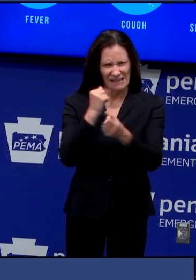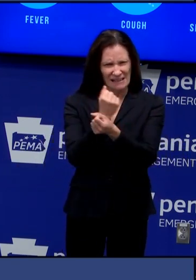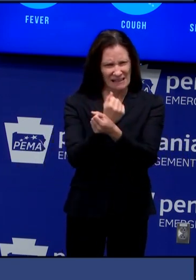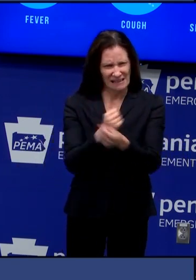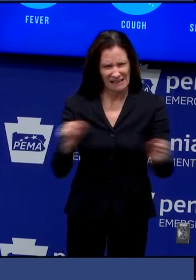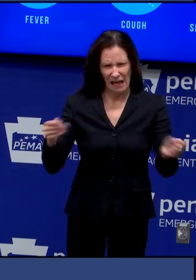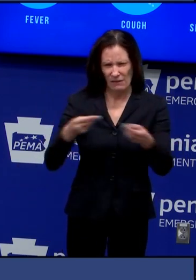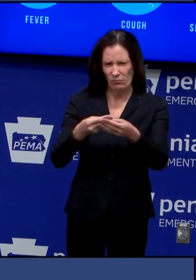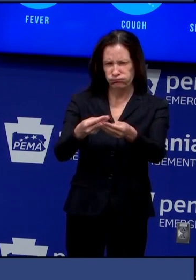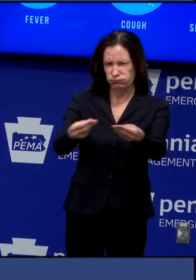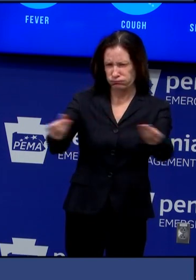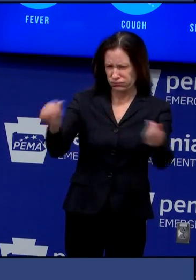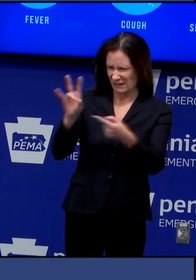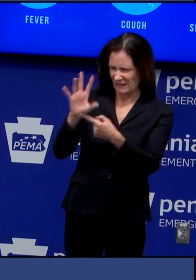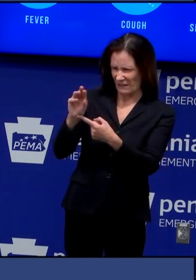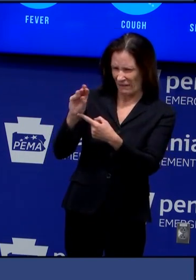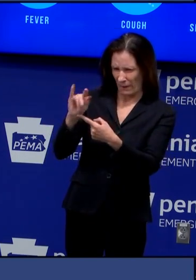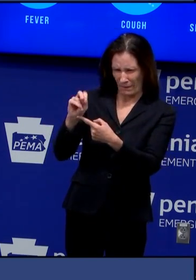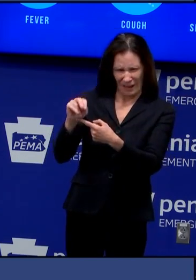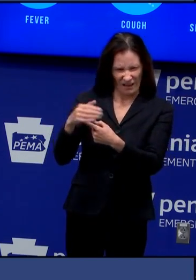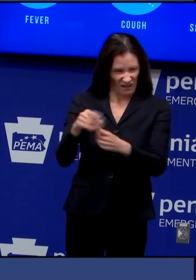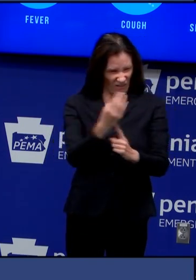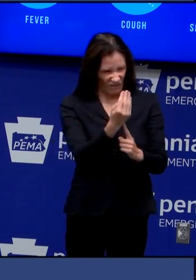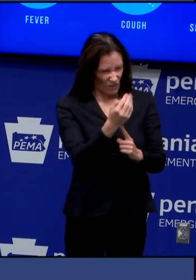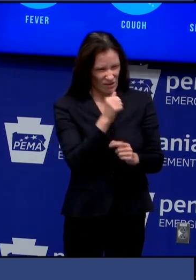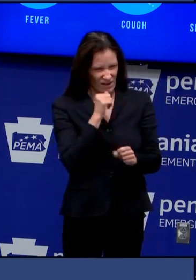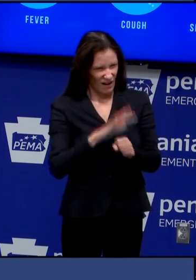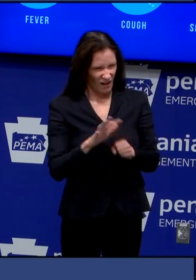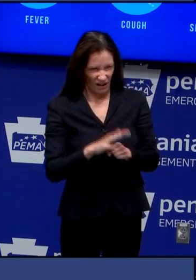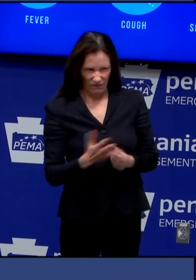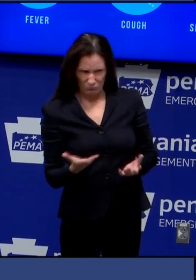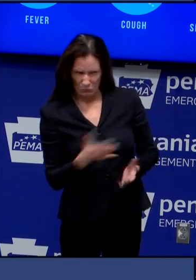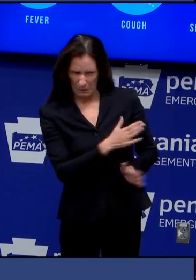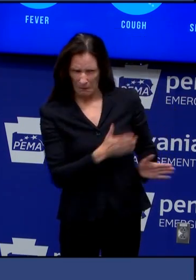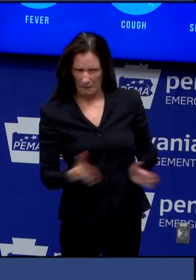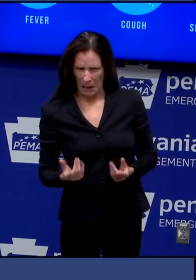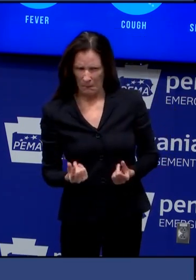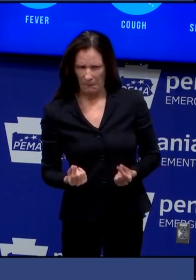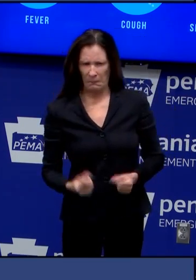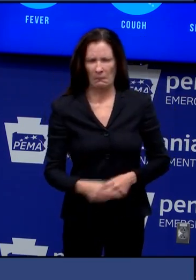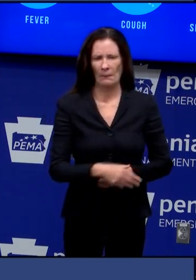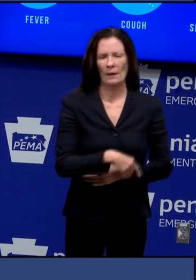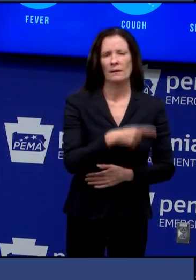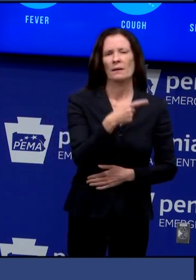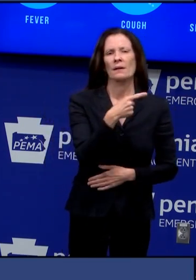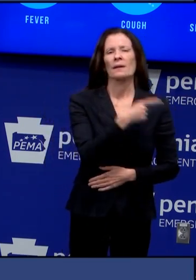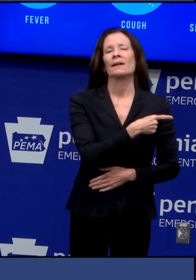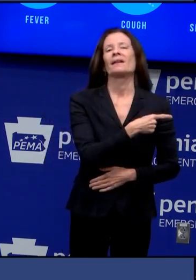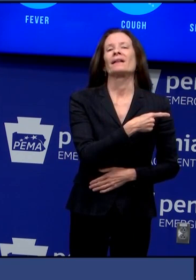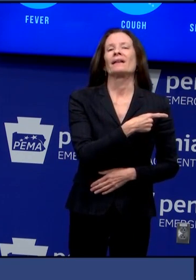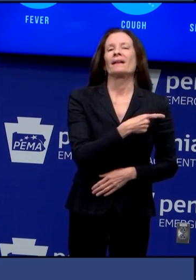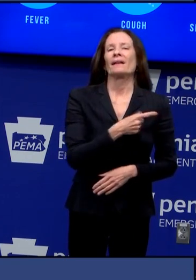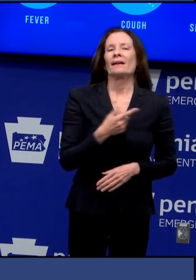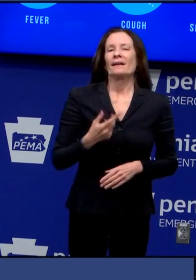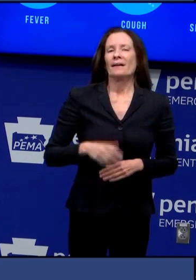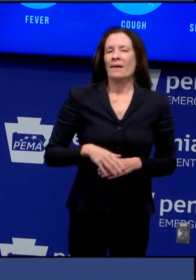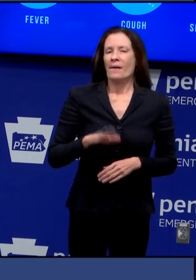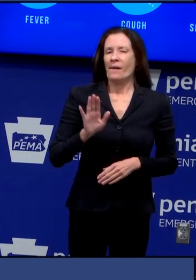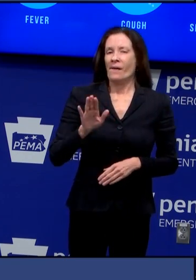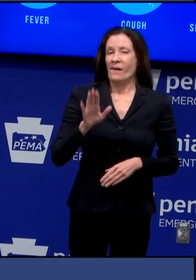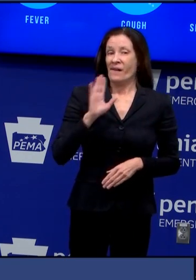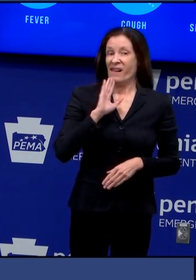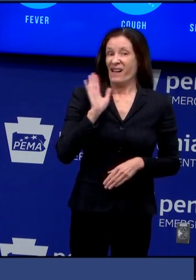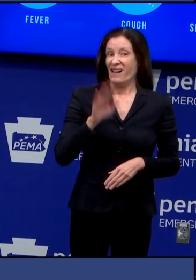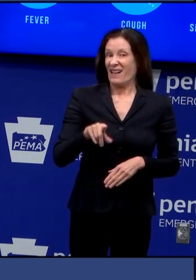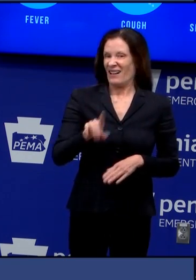so there's a whole bunch of questions in there i'll start with the end so the brennan centers who came out with the report that i'm assuming that they're referring